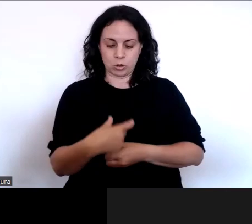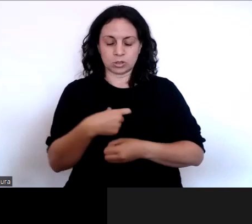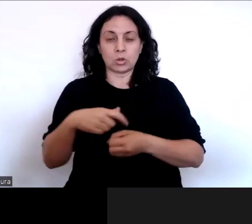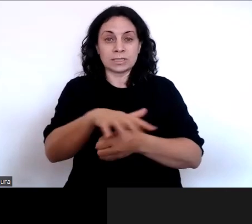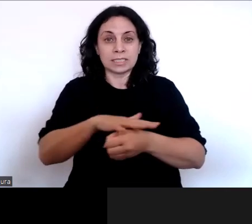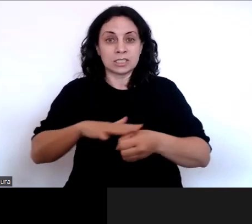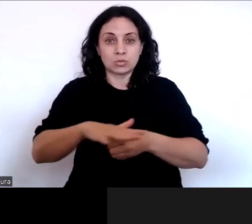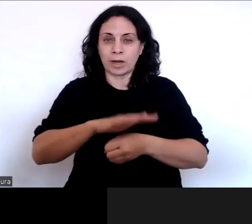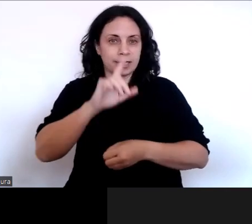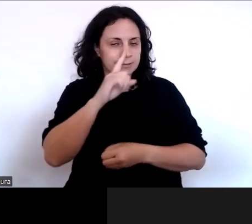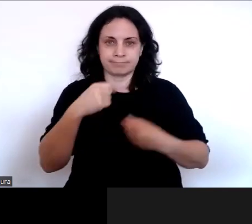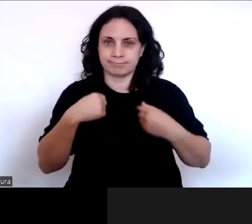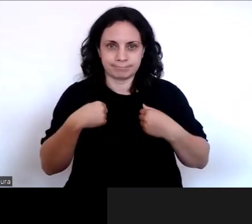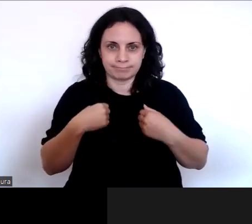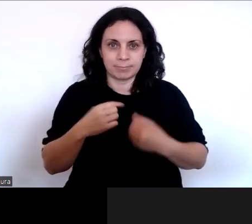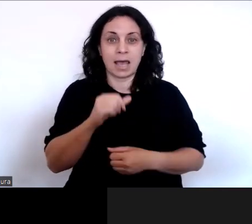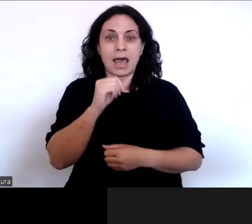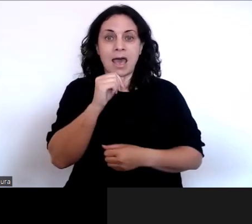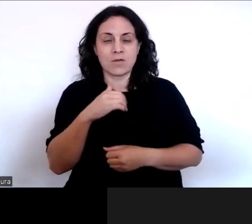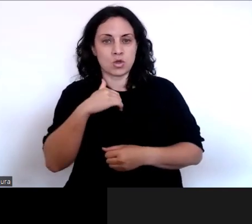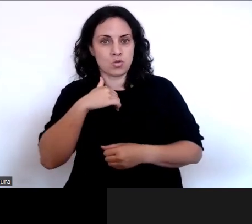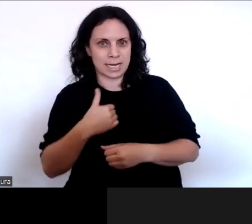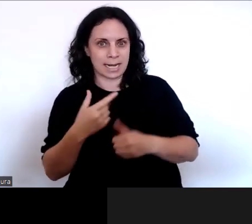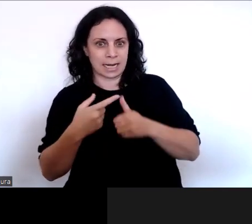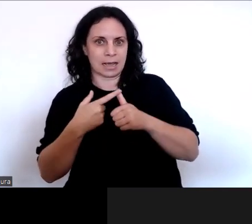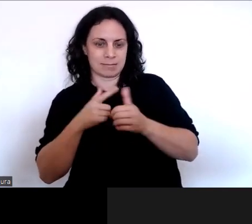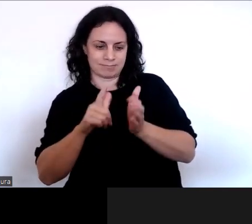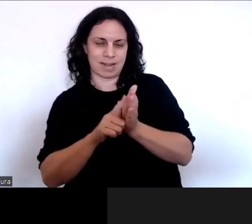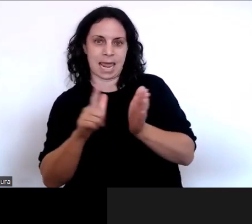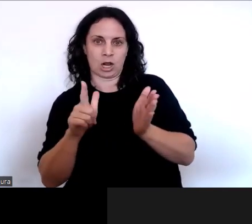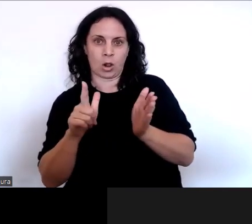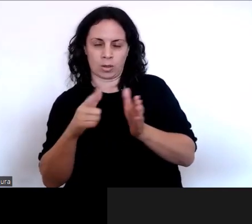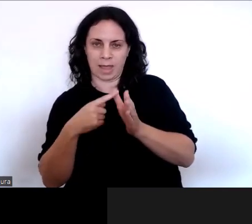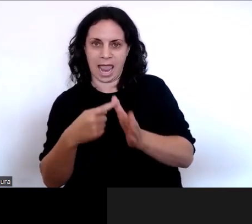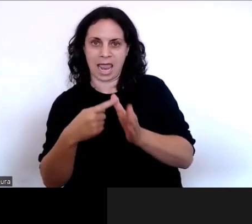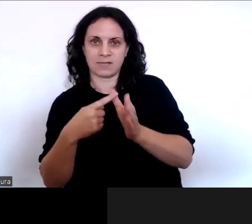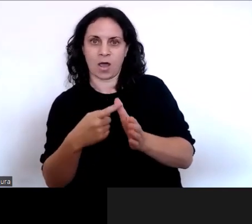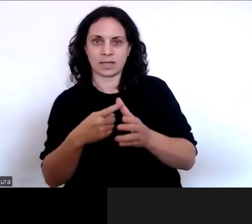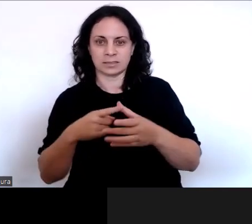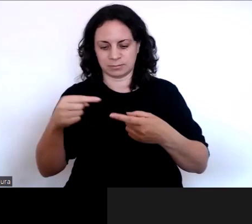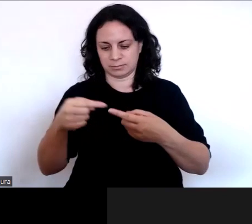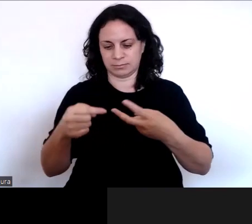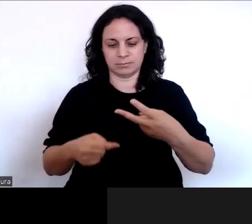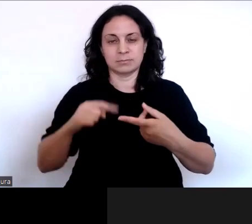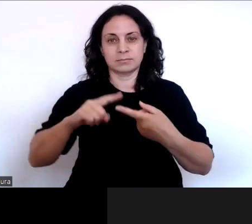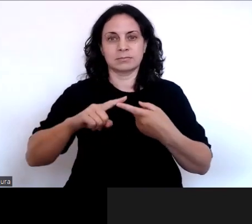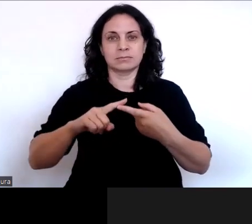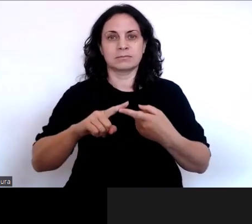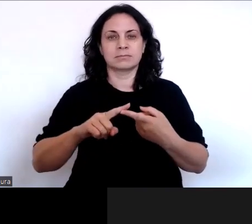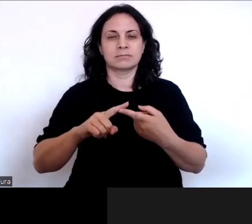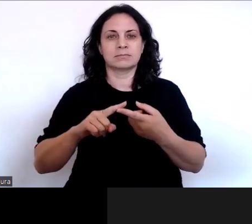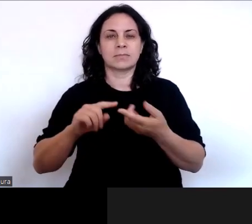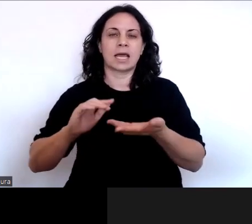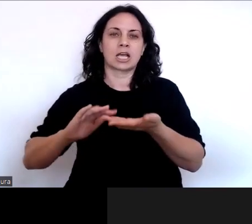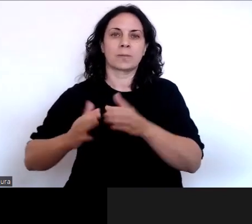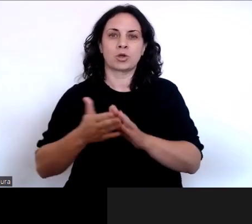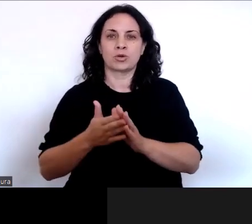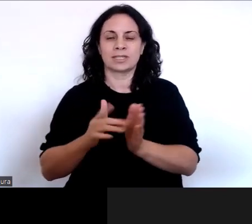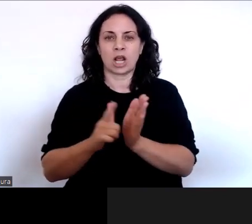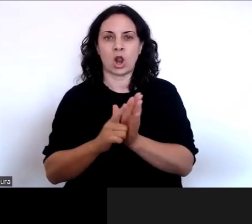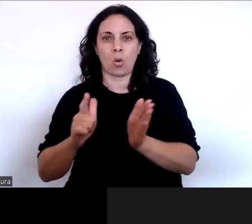If you do need legal advice there's a couple of options. You can contact your local community law centre,